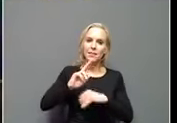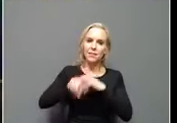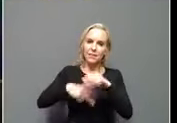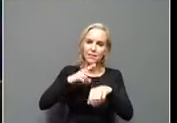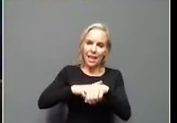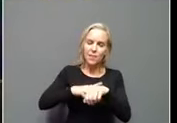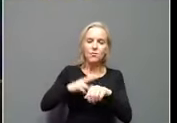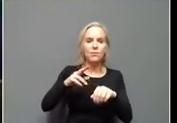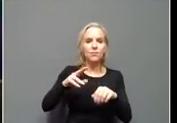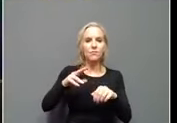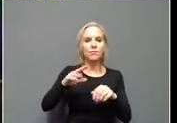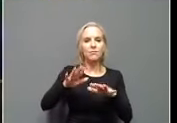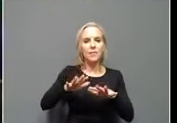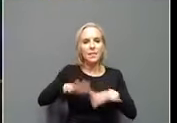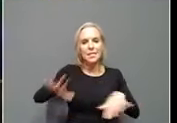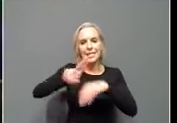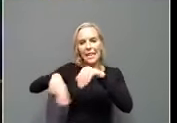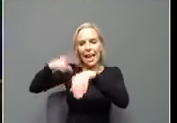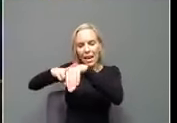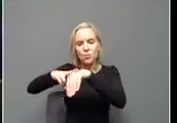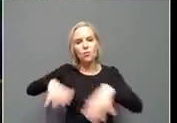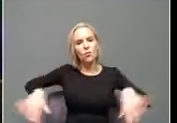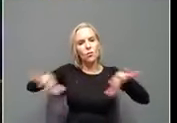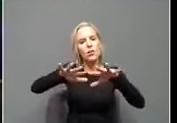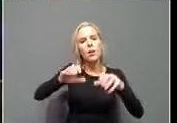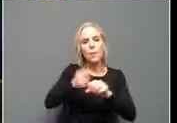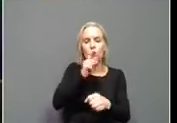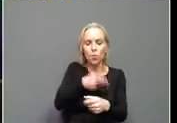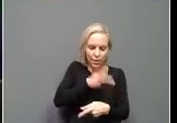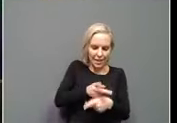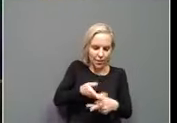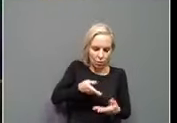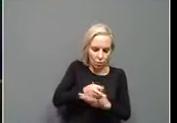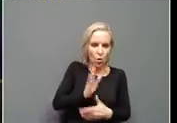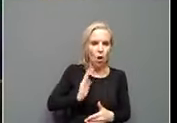we can take care of everybody over here, uh, through our healthcare capacity.